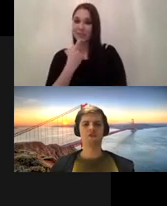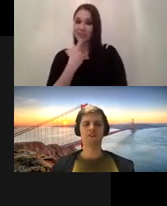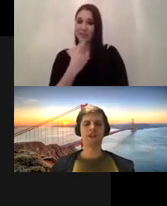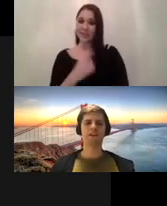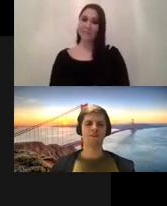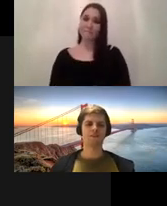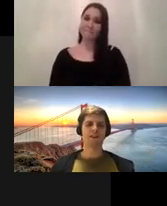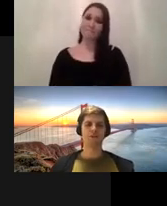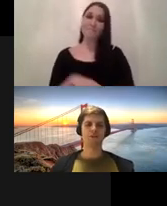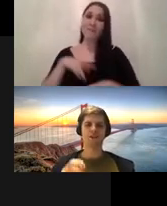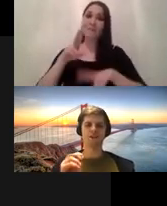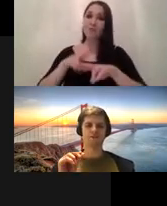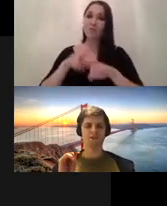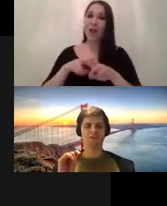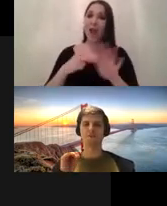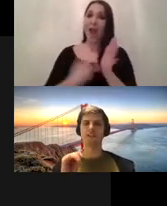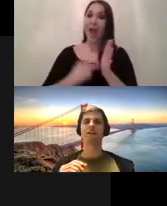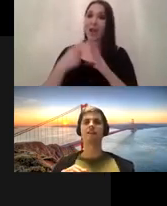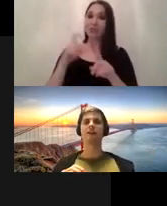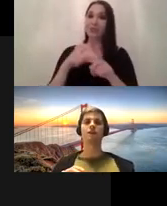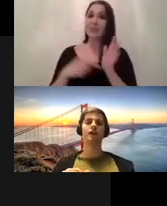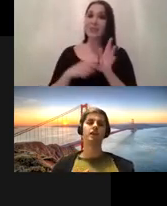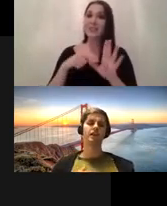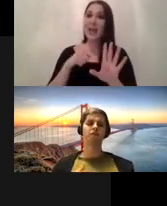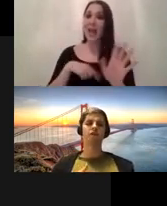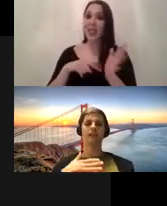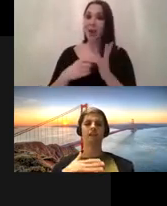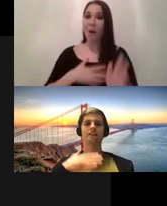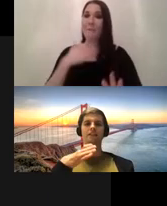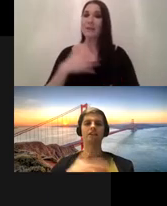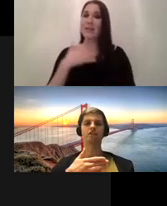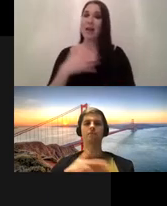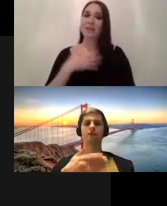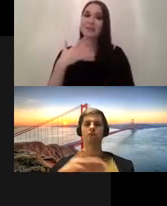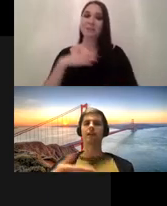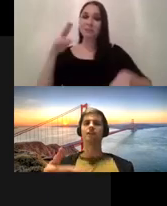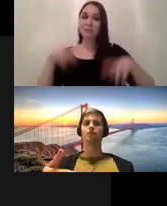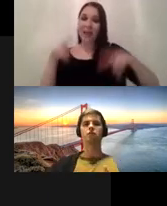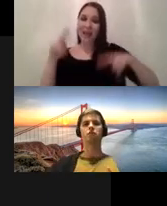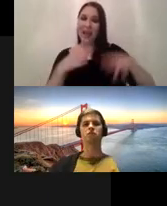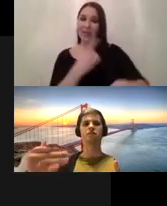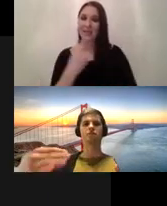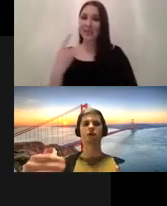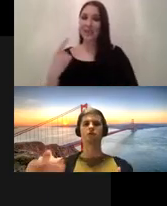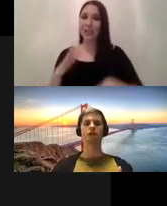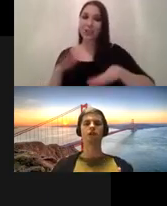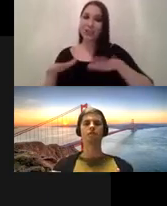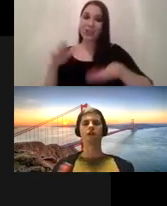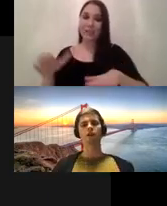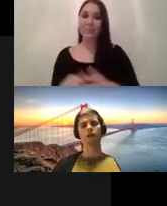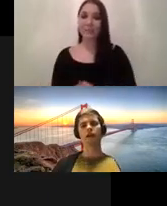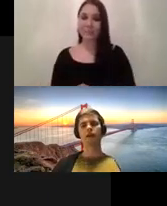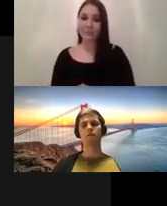frederick taylor he was very upset at that and he carefully analyzed each step that was taken to produce this amount of steel steel